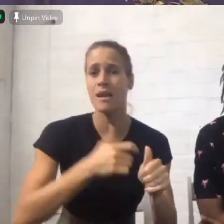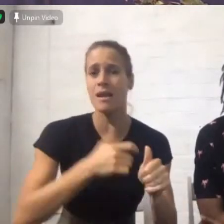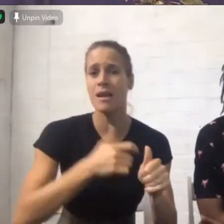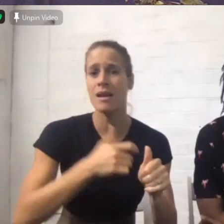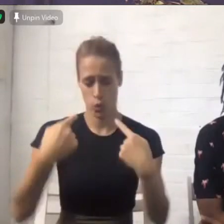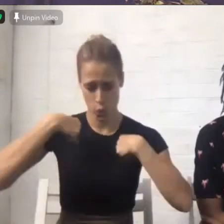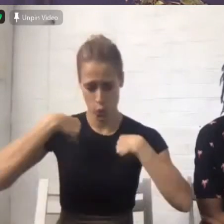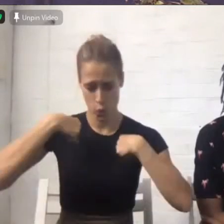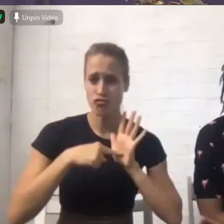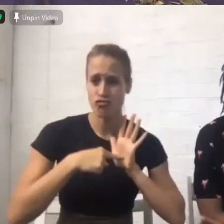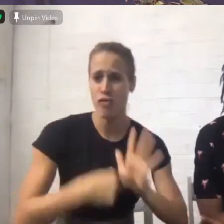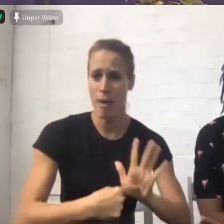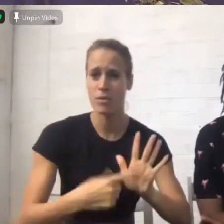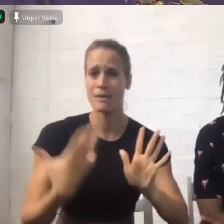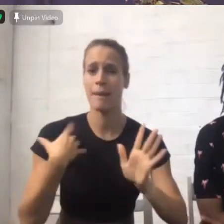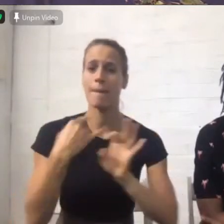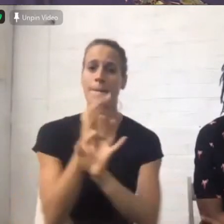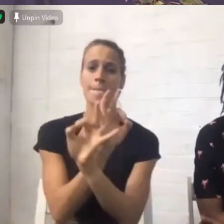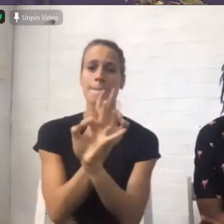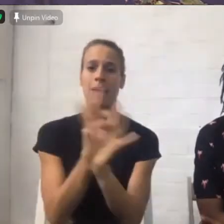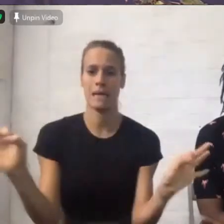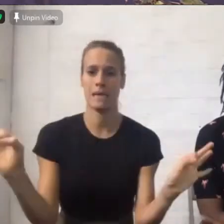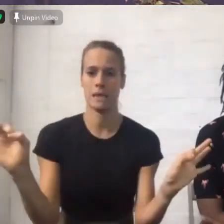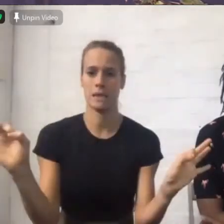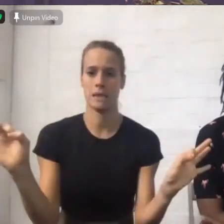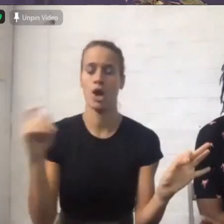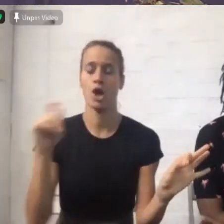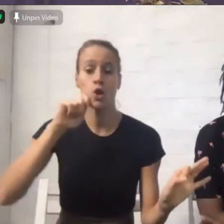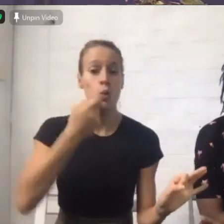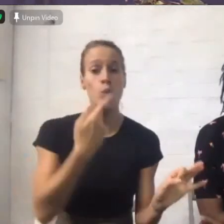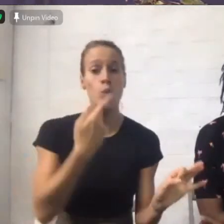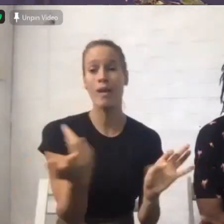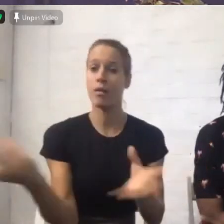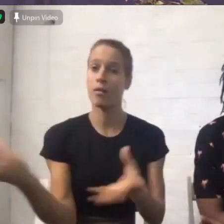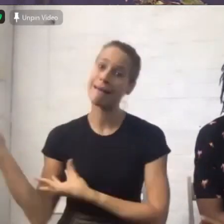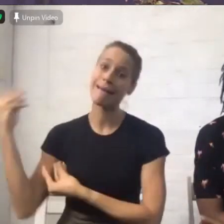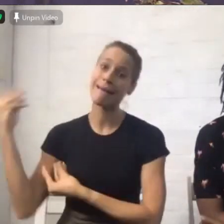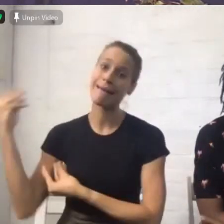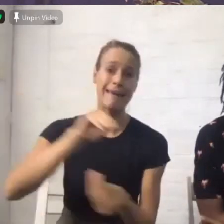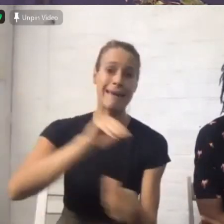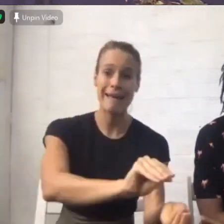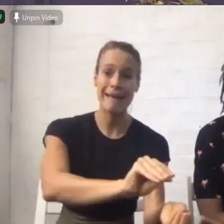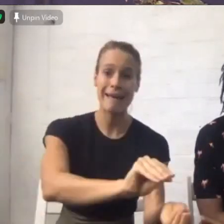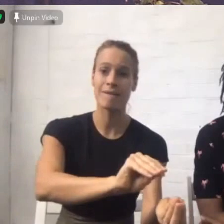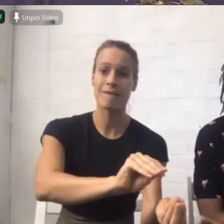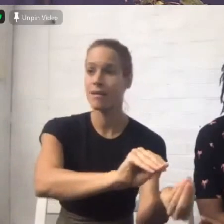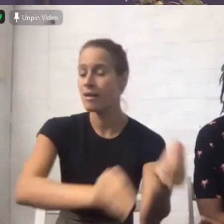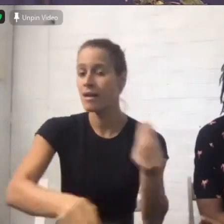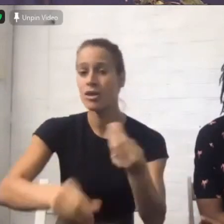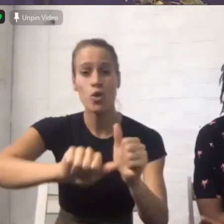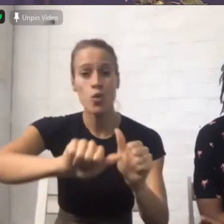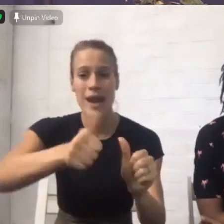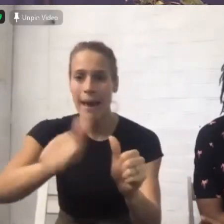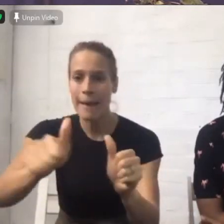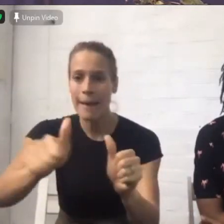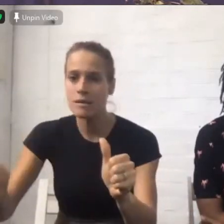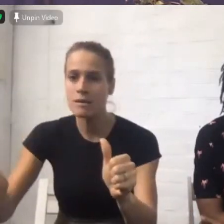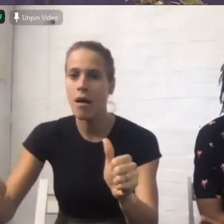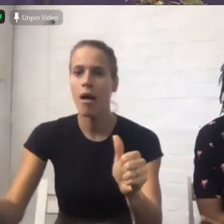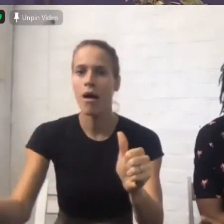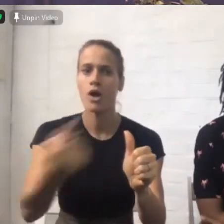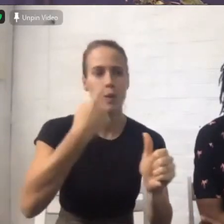peace you will be the bringer of peace to your neighbors they will see you living